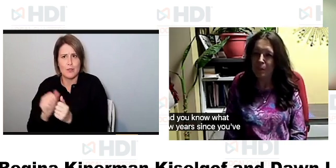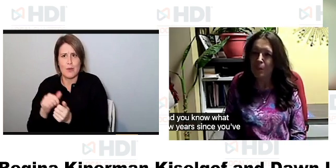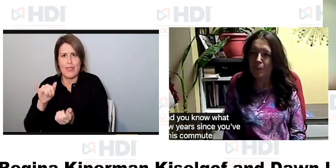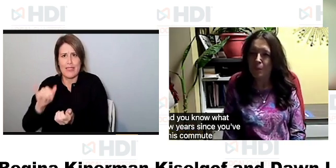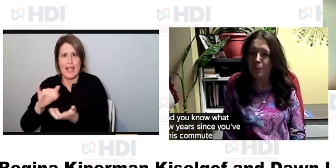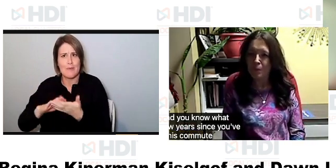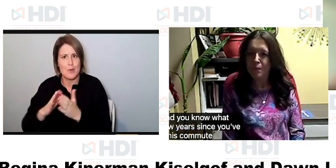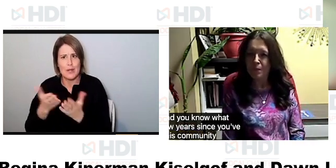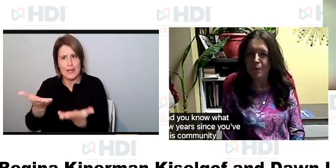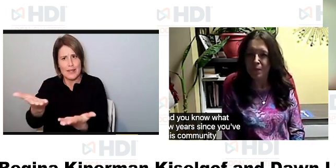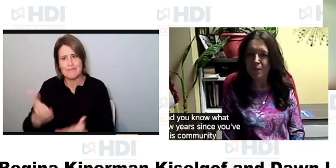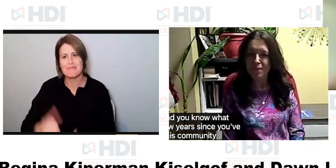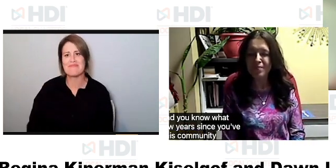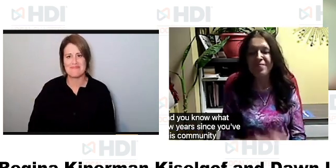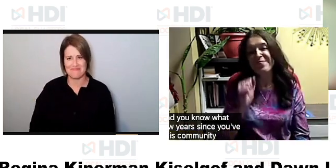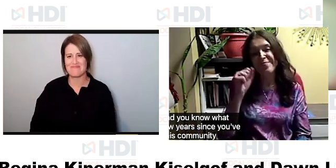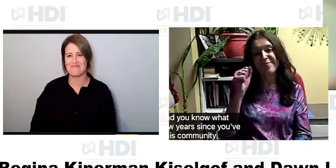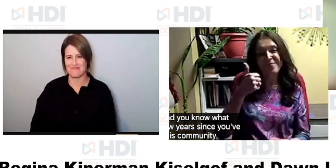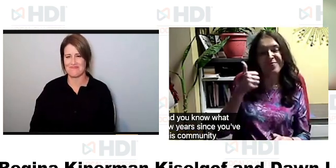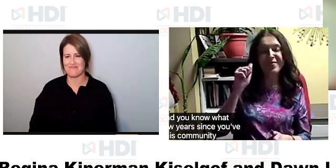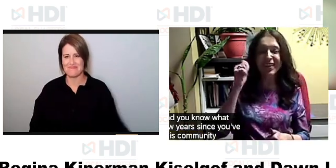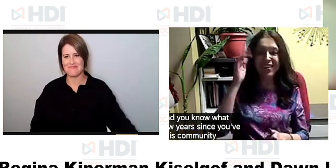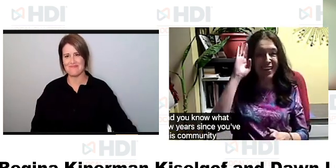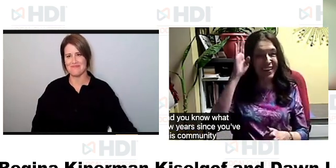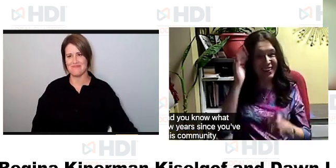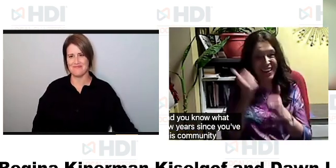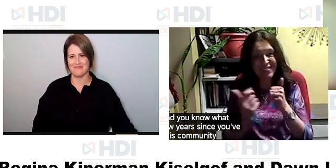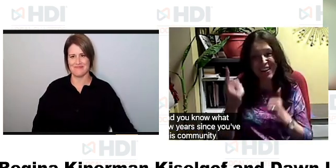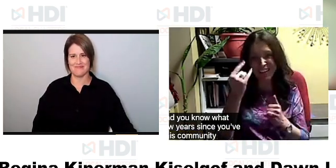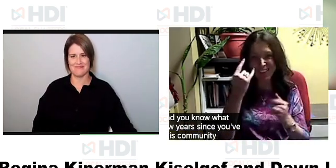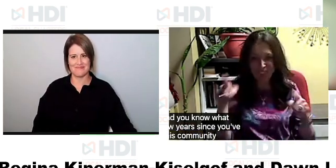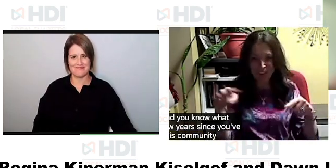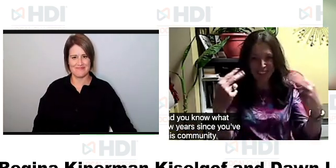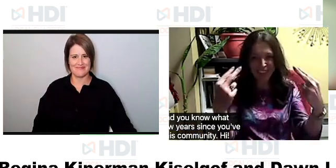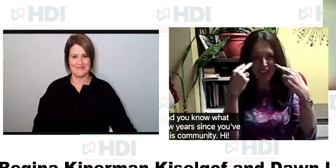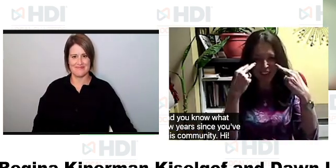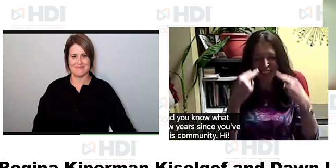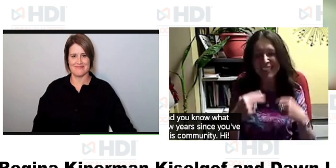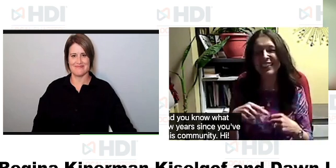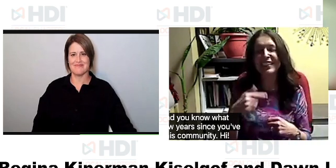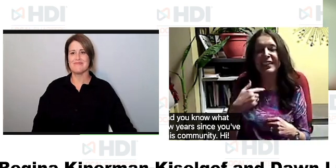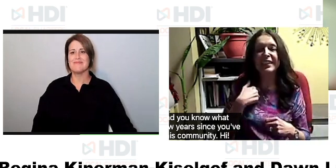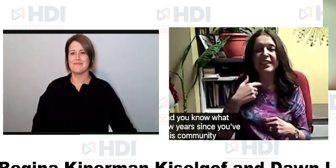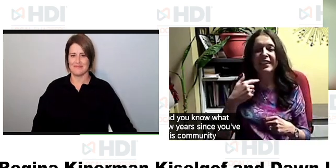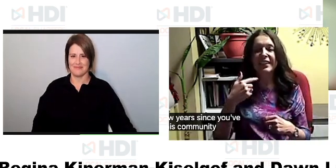hi everyone